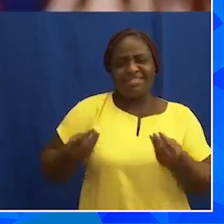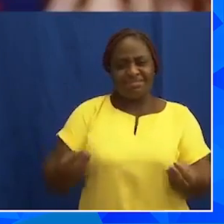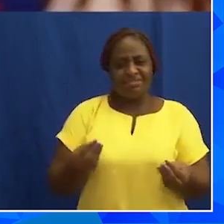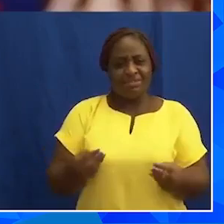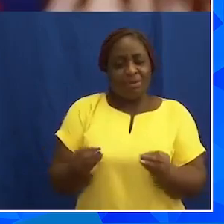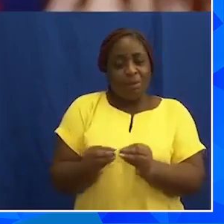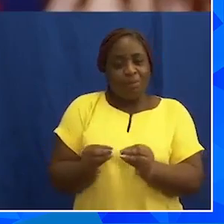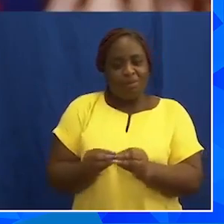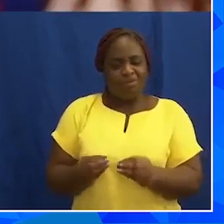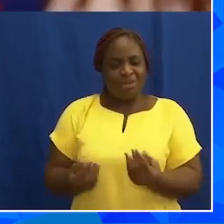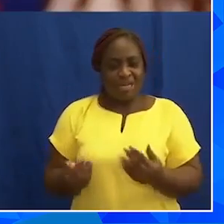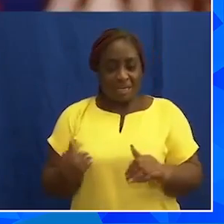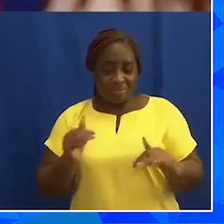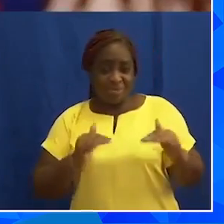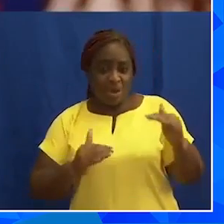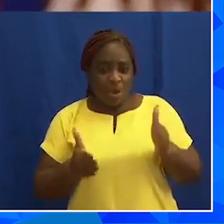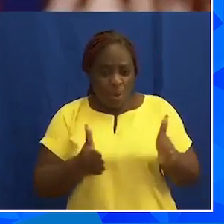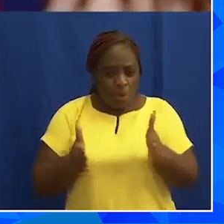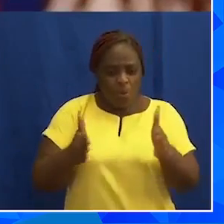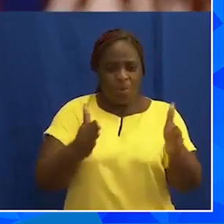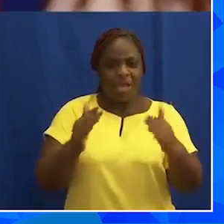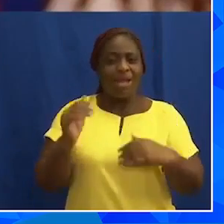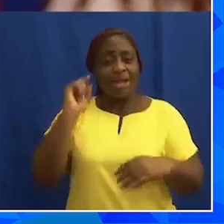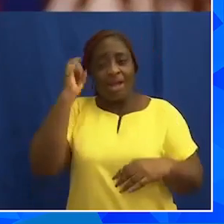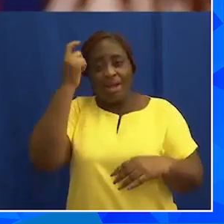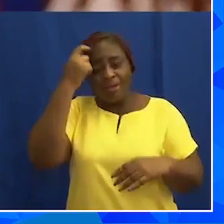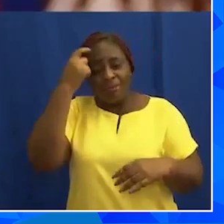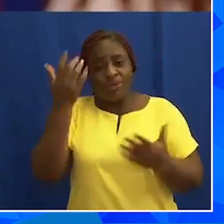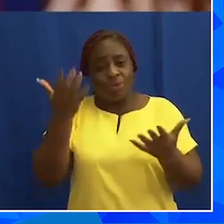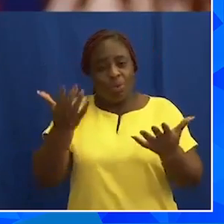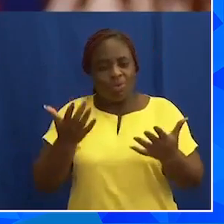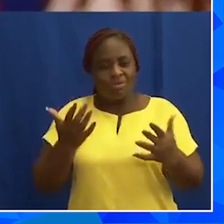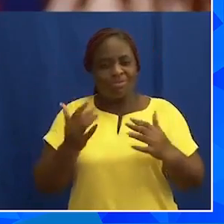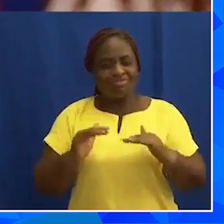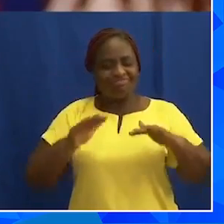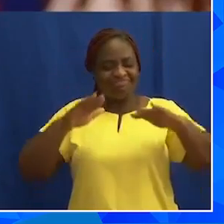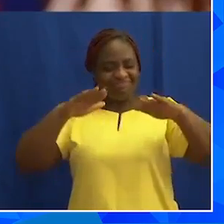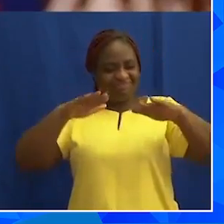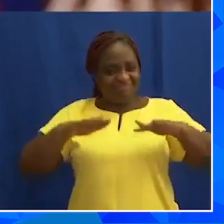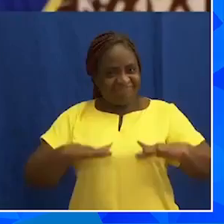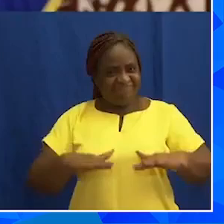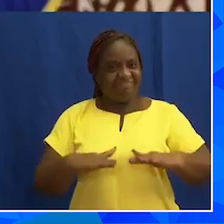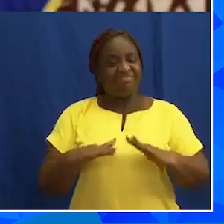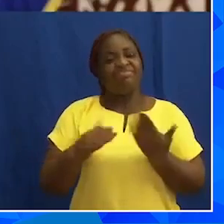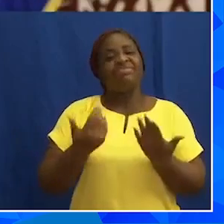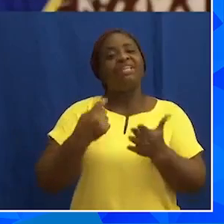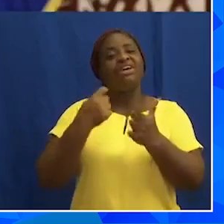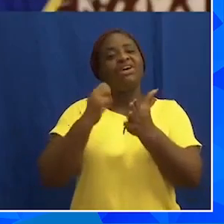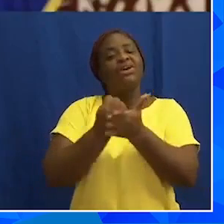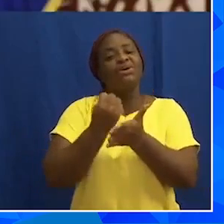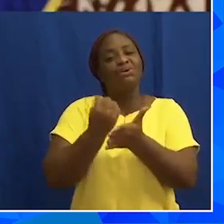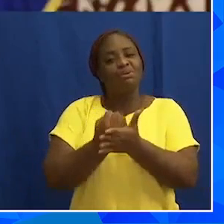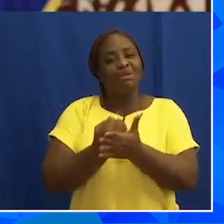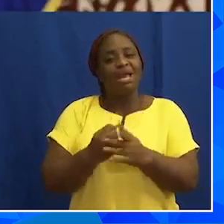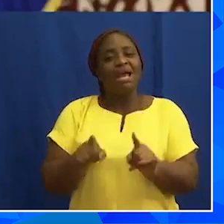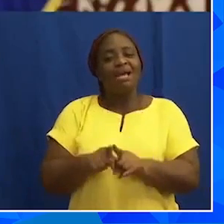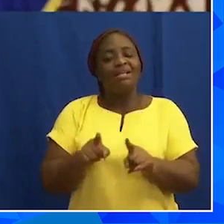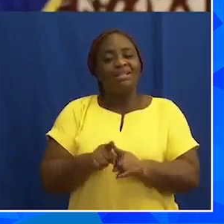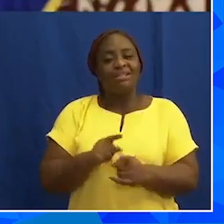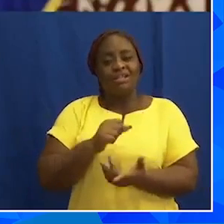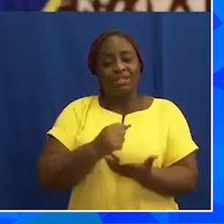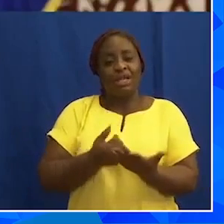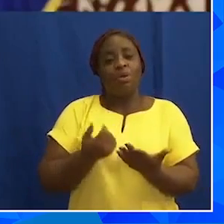to the measures government is taking to stabilize and grow the economy, as well as shore up our